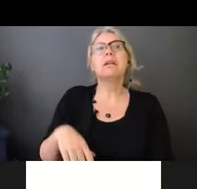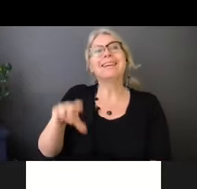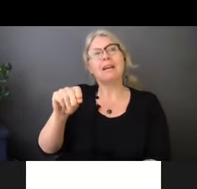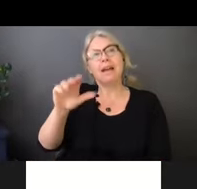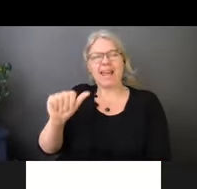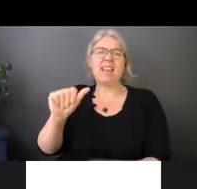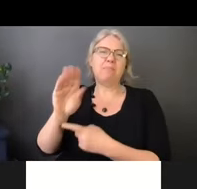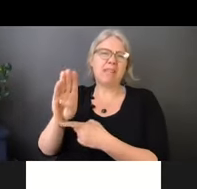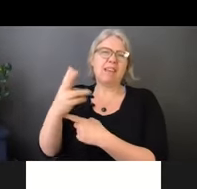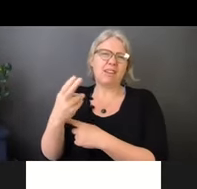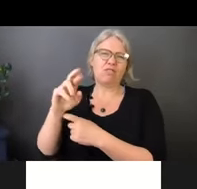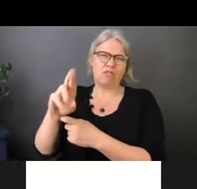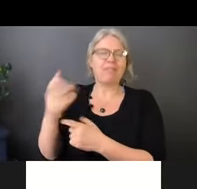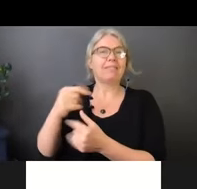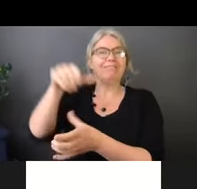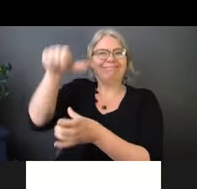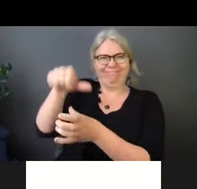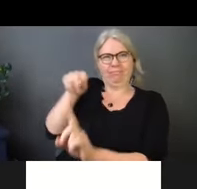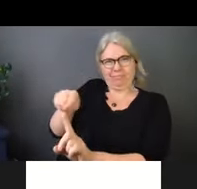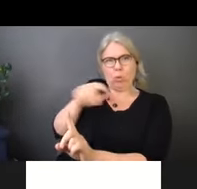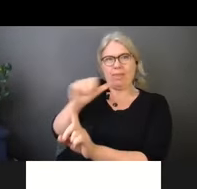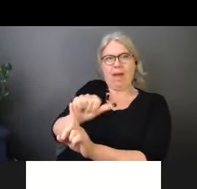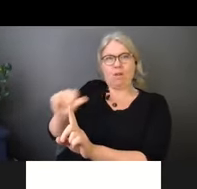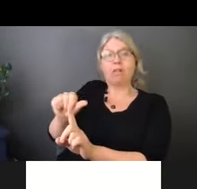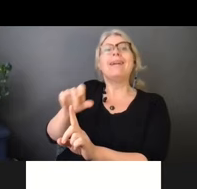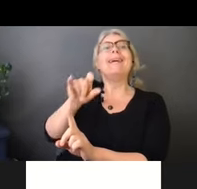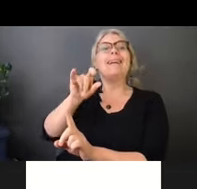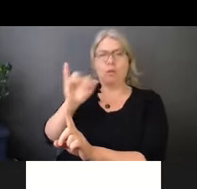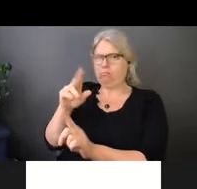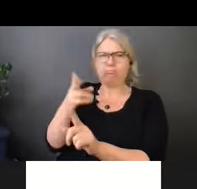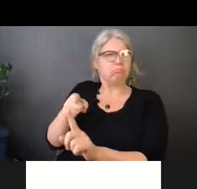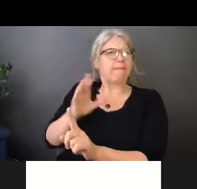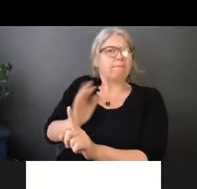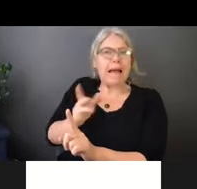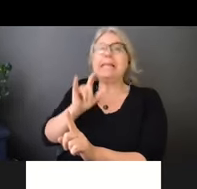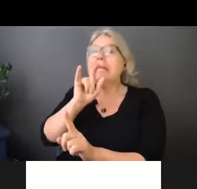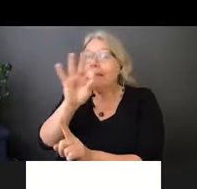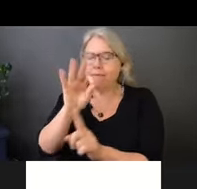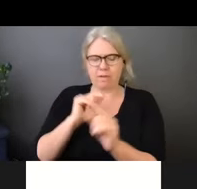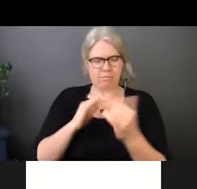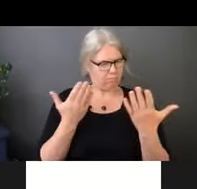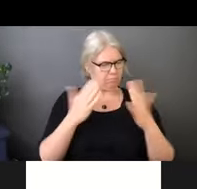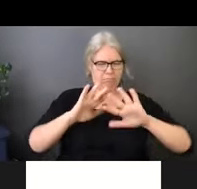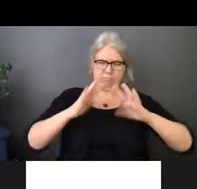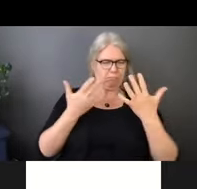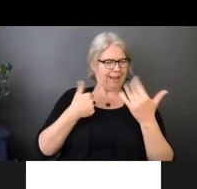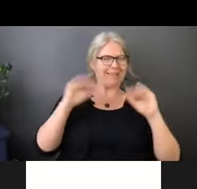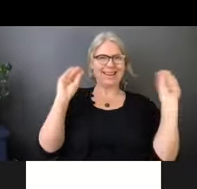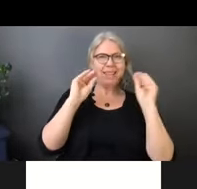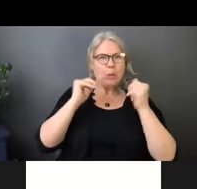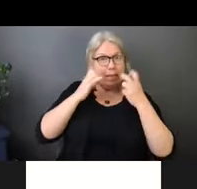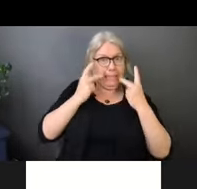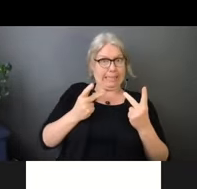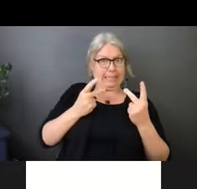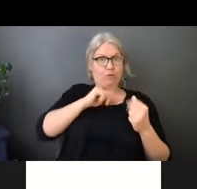based hand rubs. For things when your hands are not visibly soiled with any bodily fluid from an individual